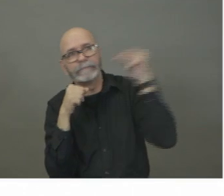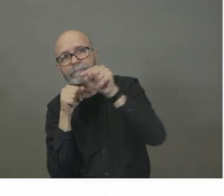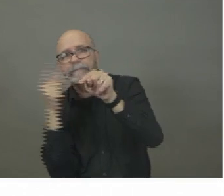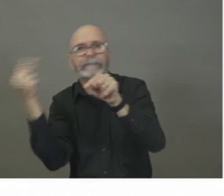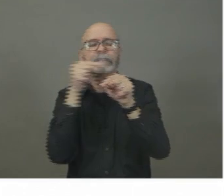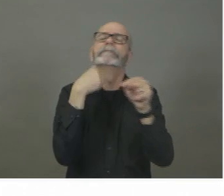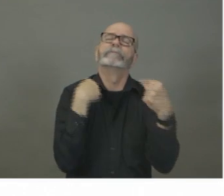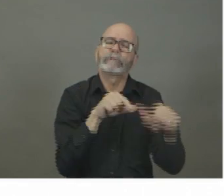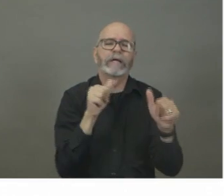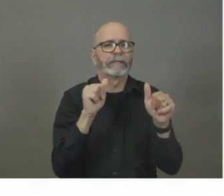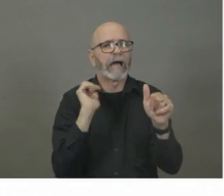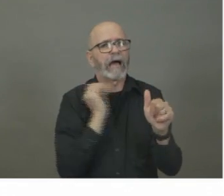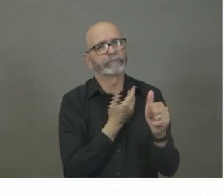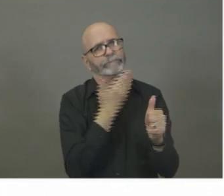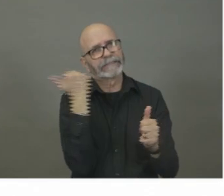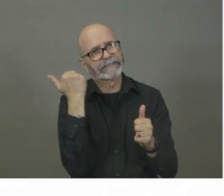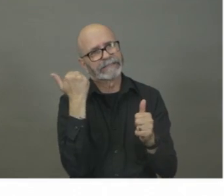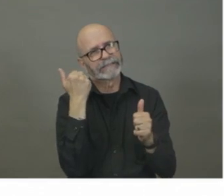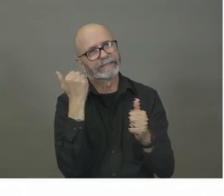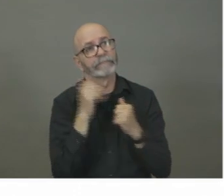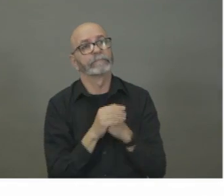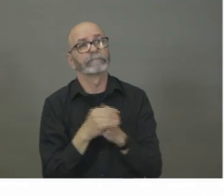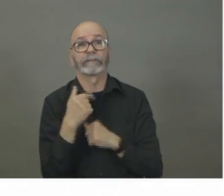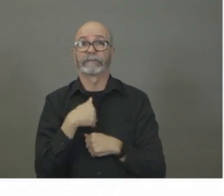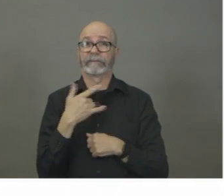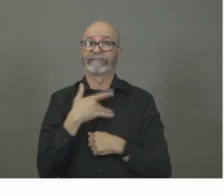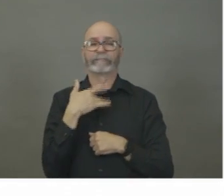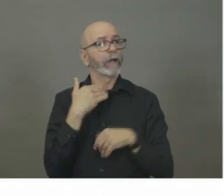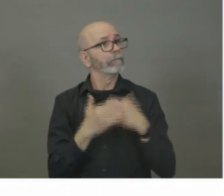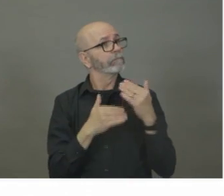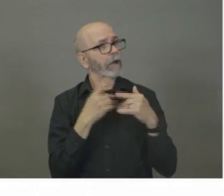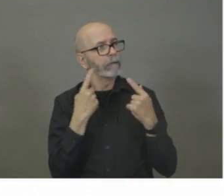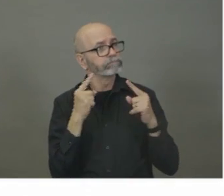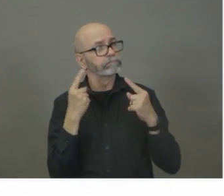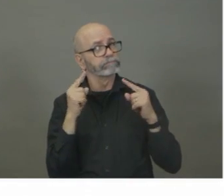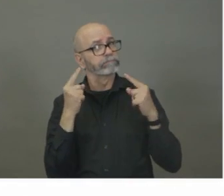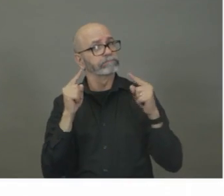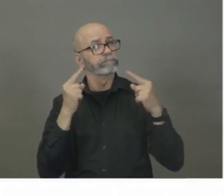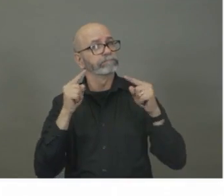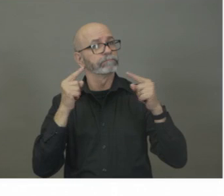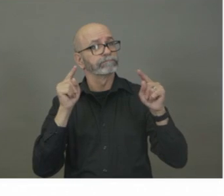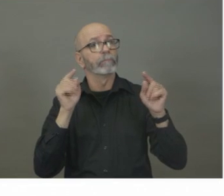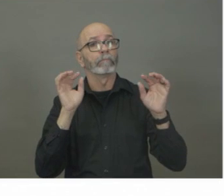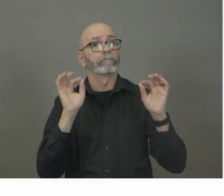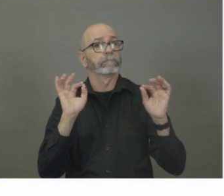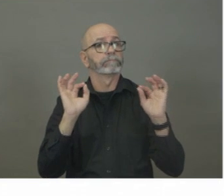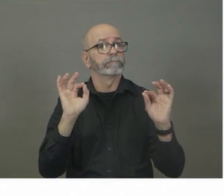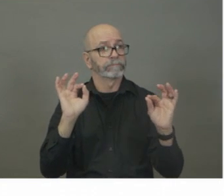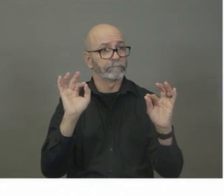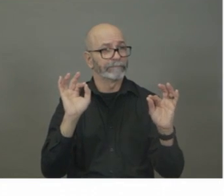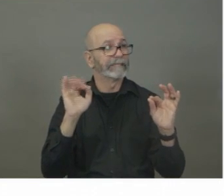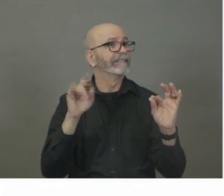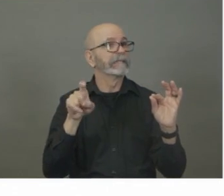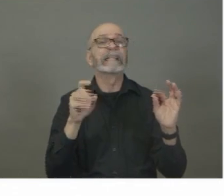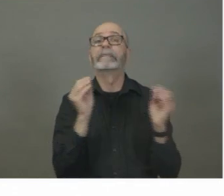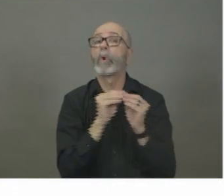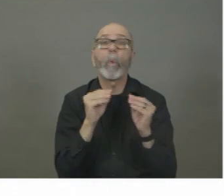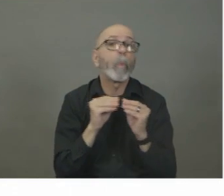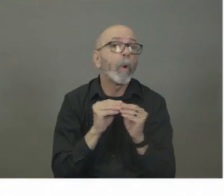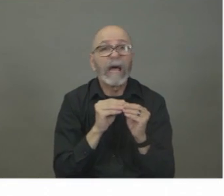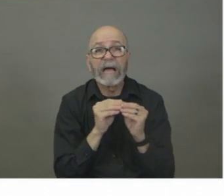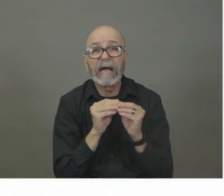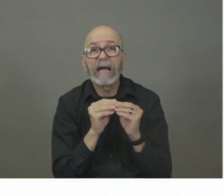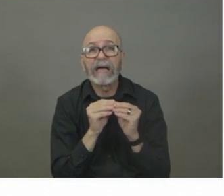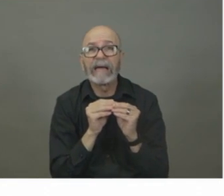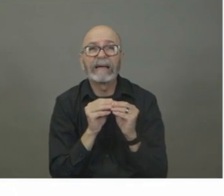situation evolves, uh, we are continuing our, our work, uh, should demand, um, and availability of,